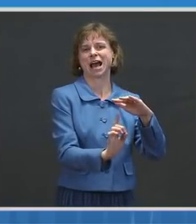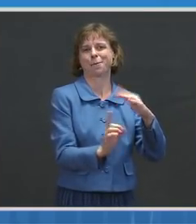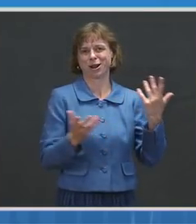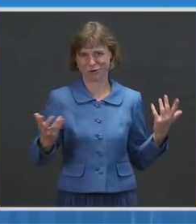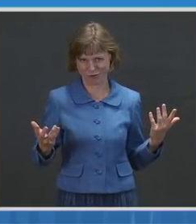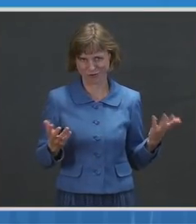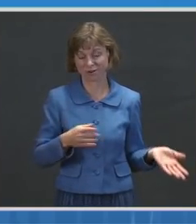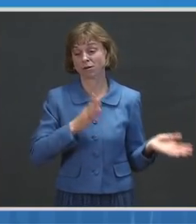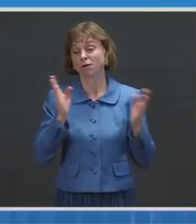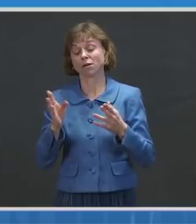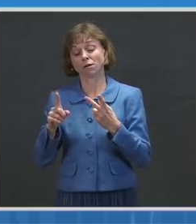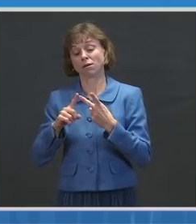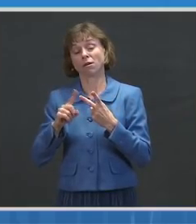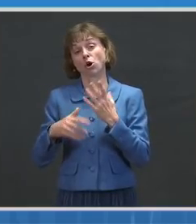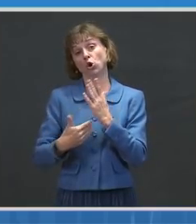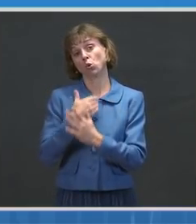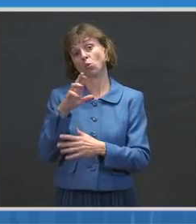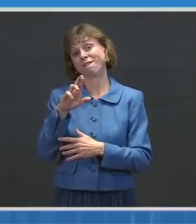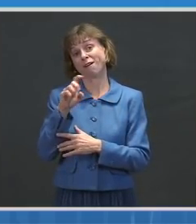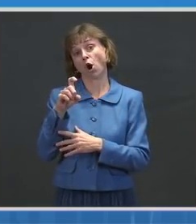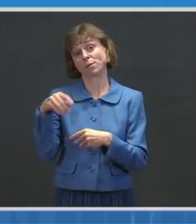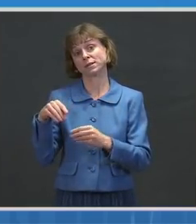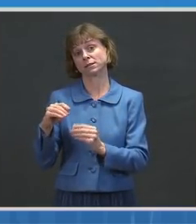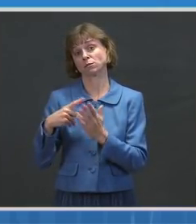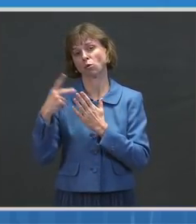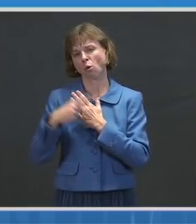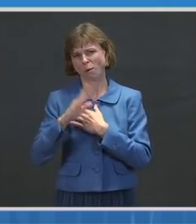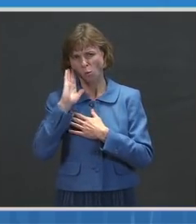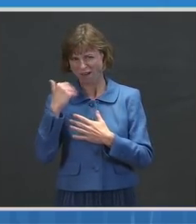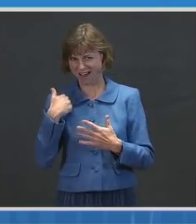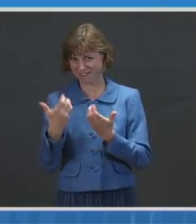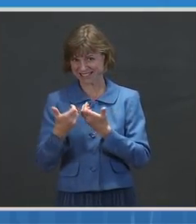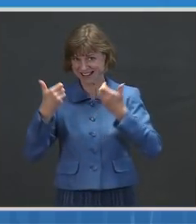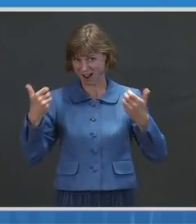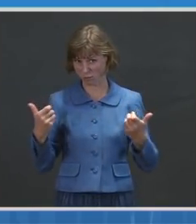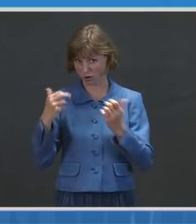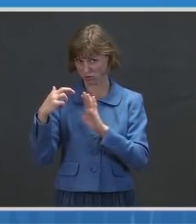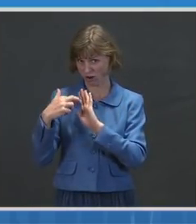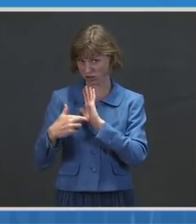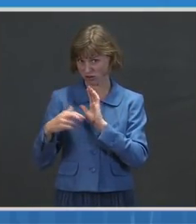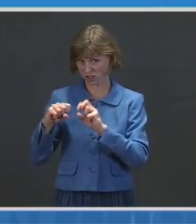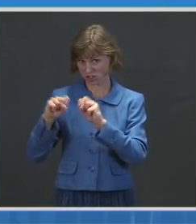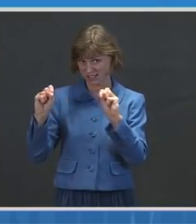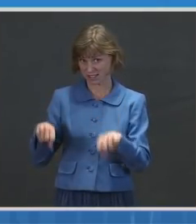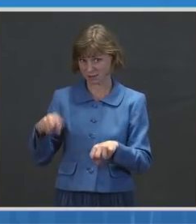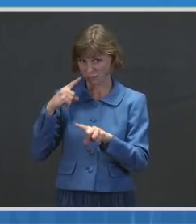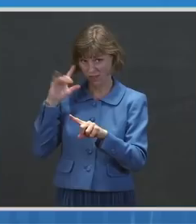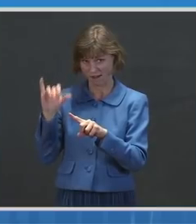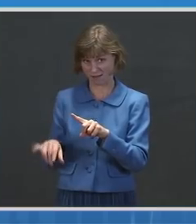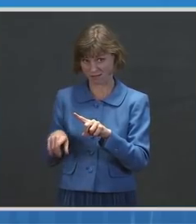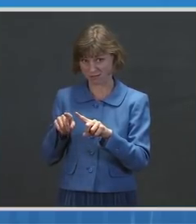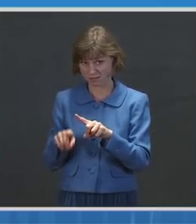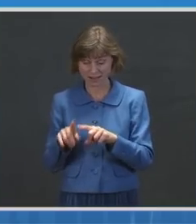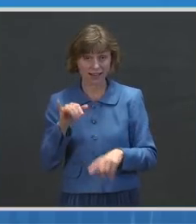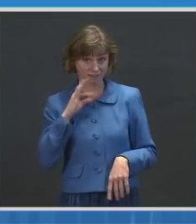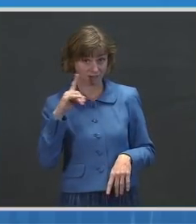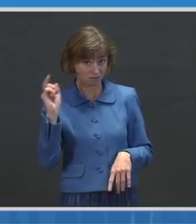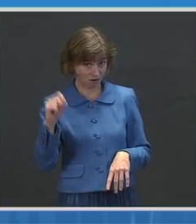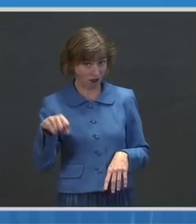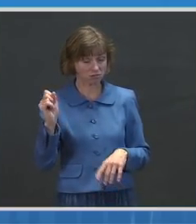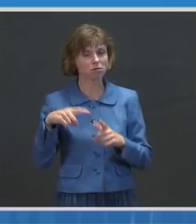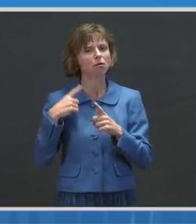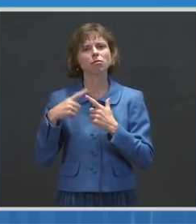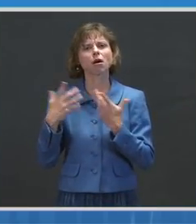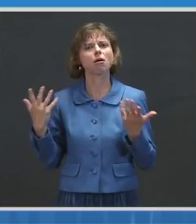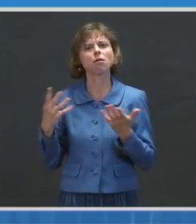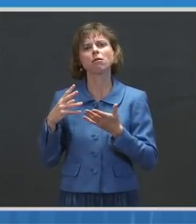program, is there going to be a separate registration system for that? And if so, what does that mean for all the people